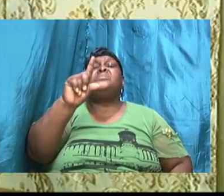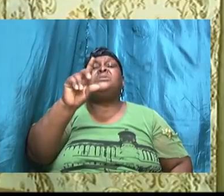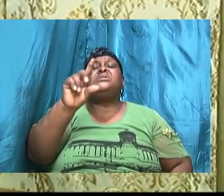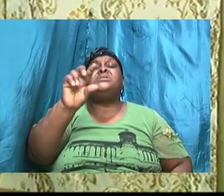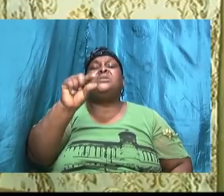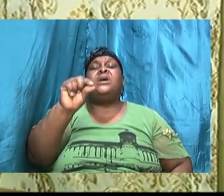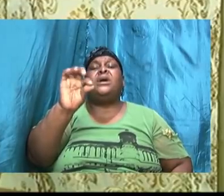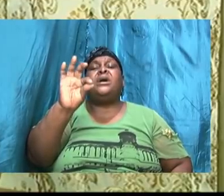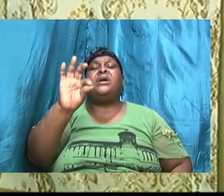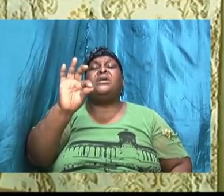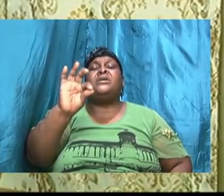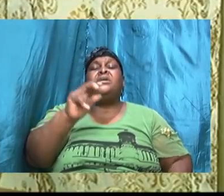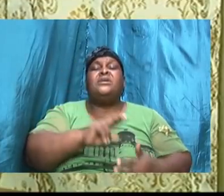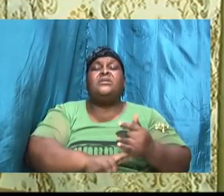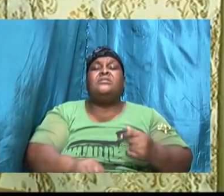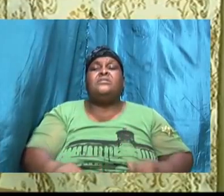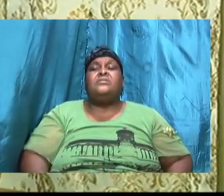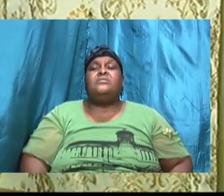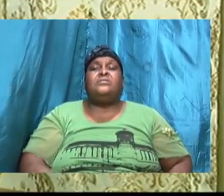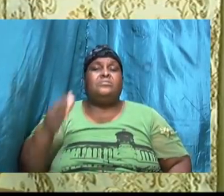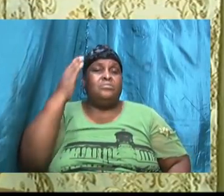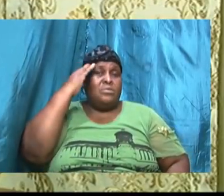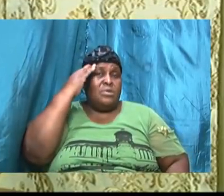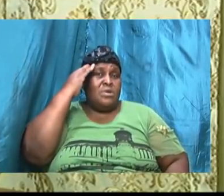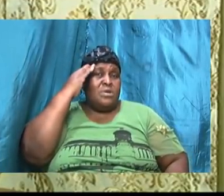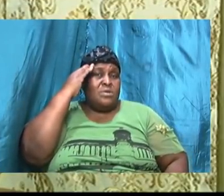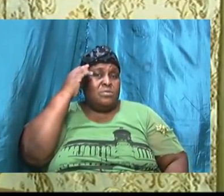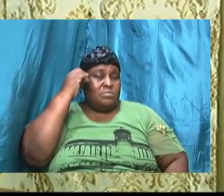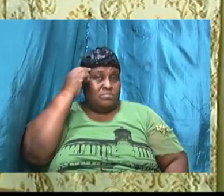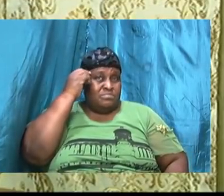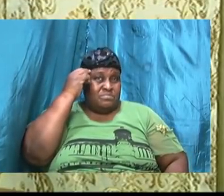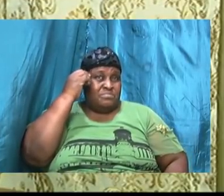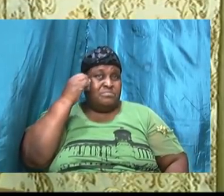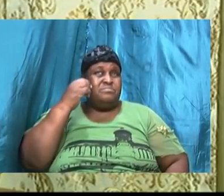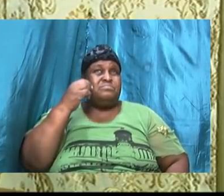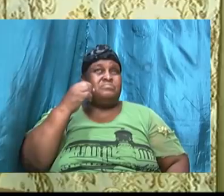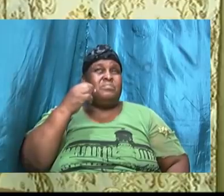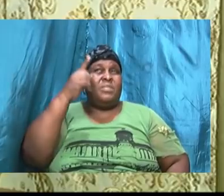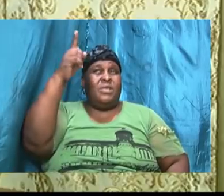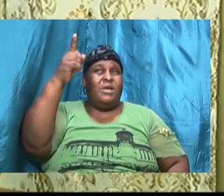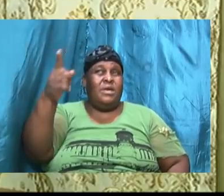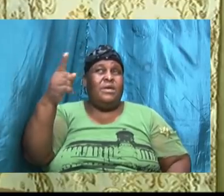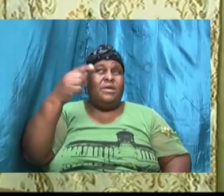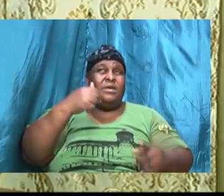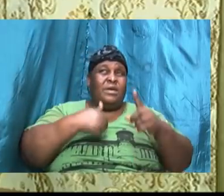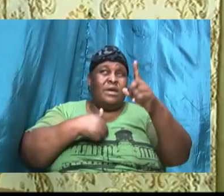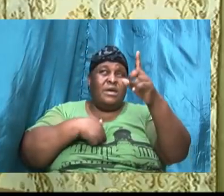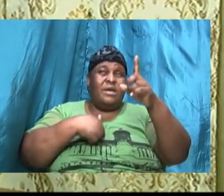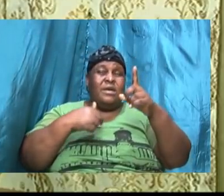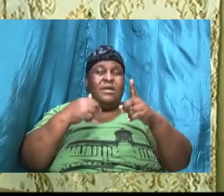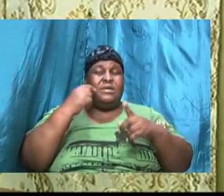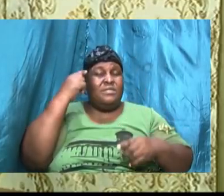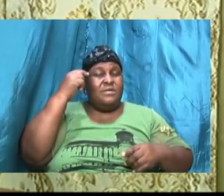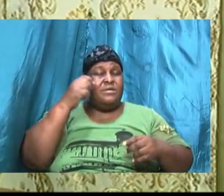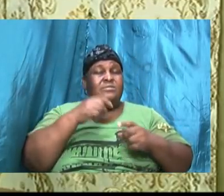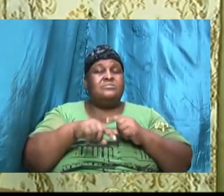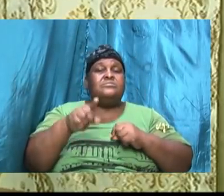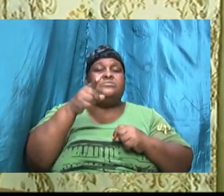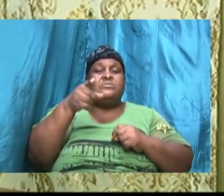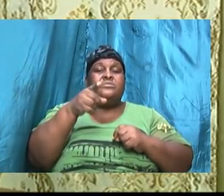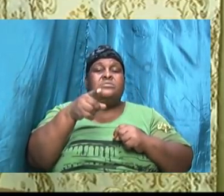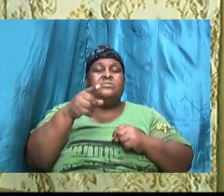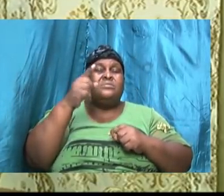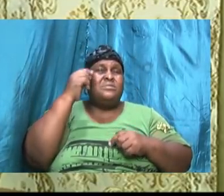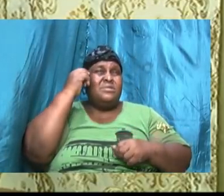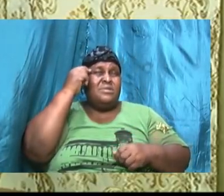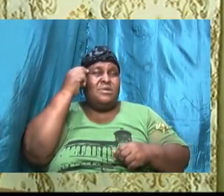know the thoughts that I think towards you say the Lord thoughts of peace and not